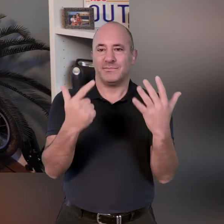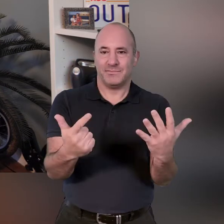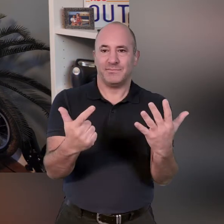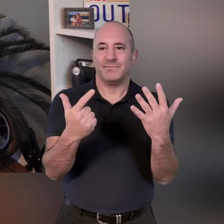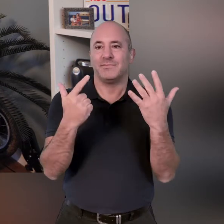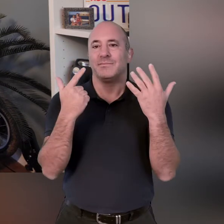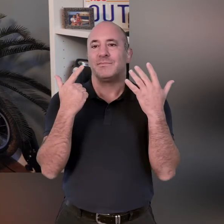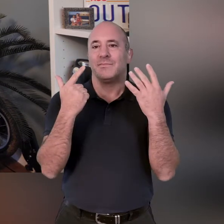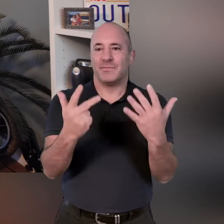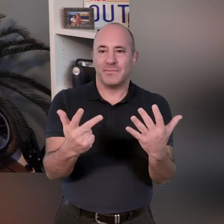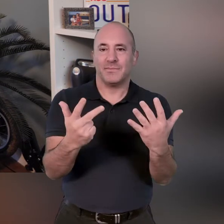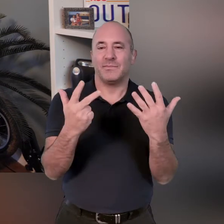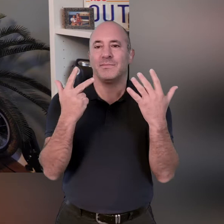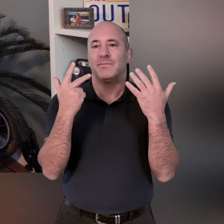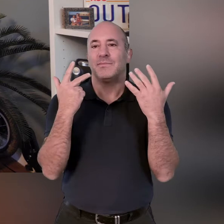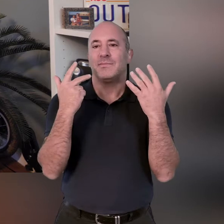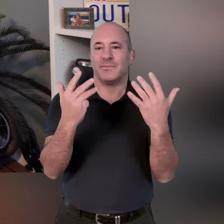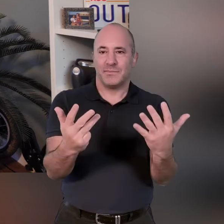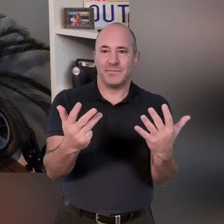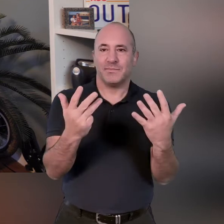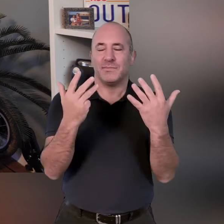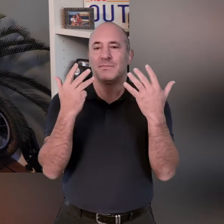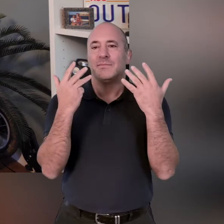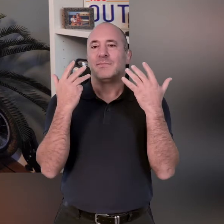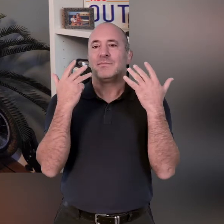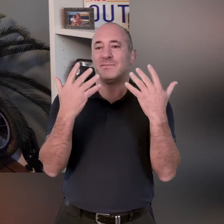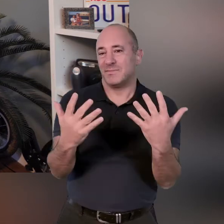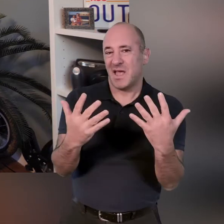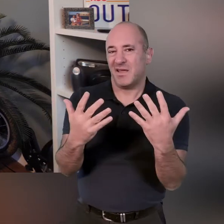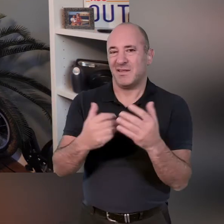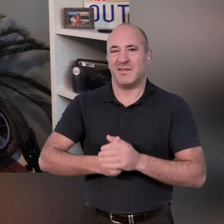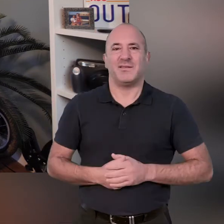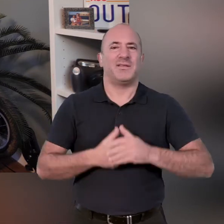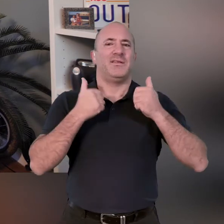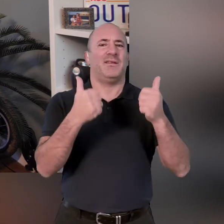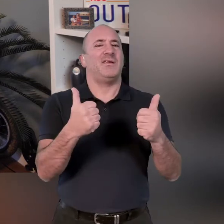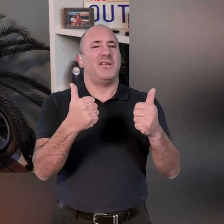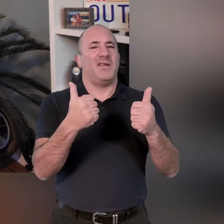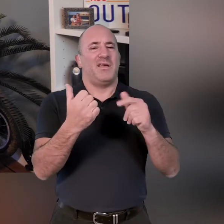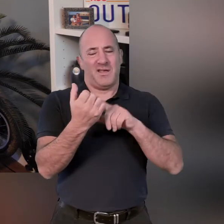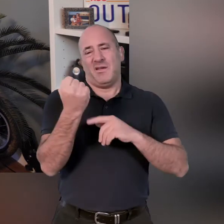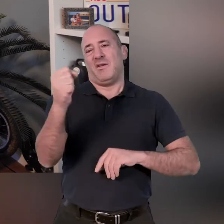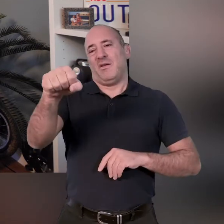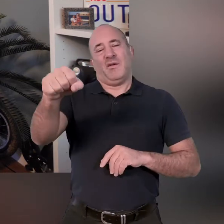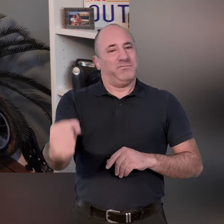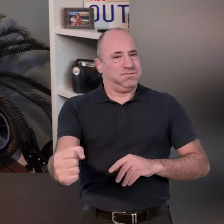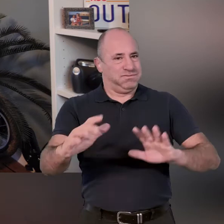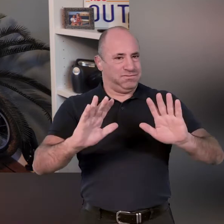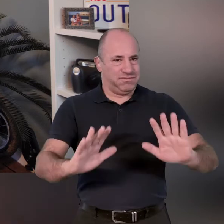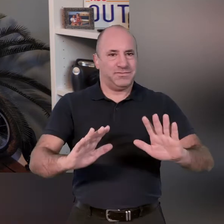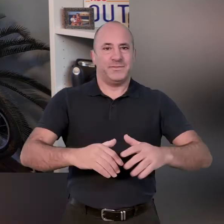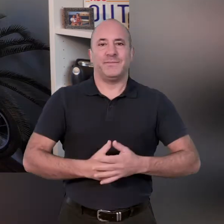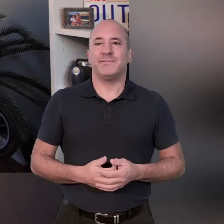seven eight nine ten excellent work let's put that